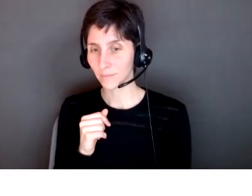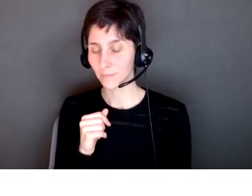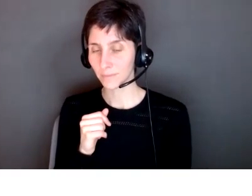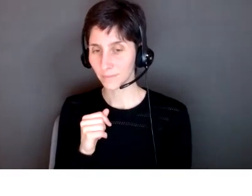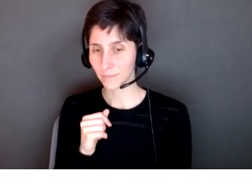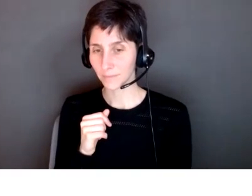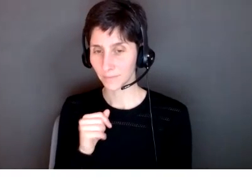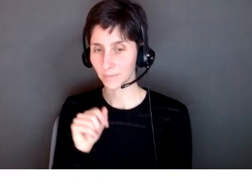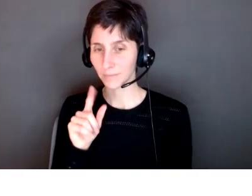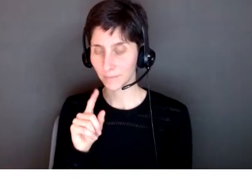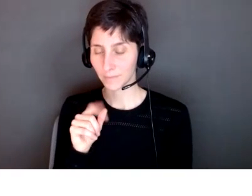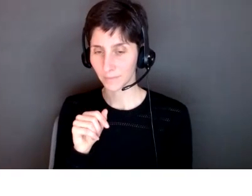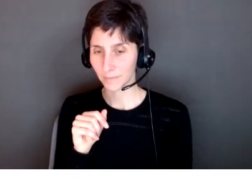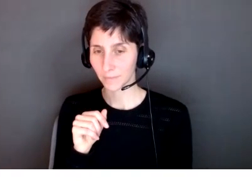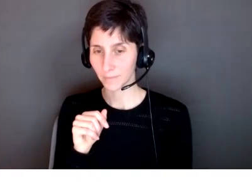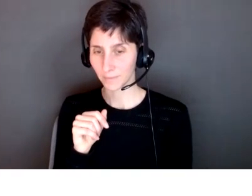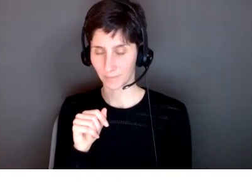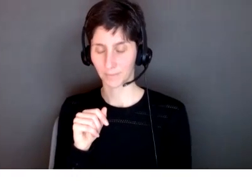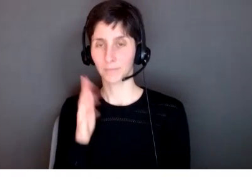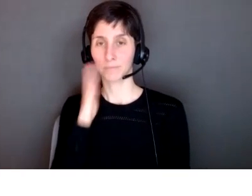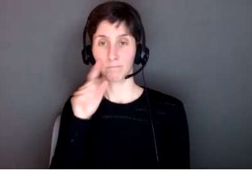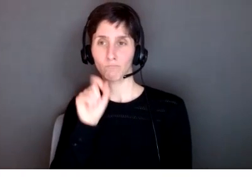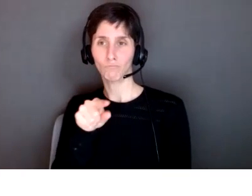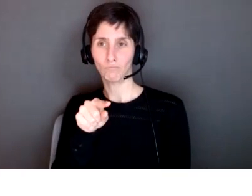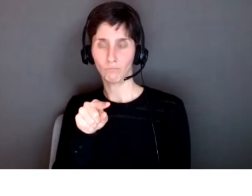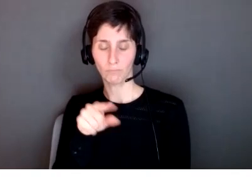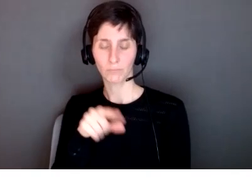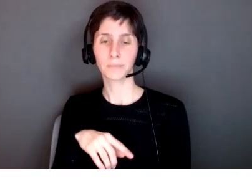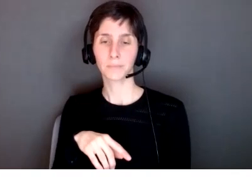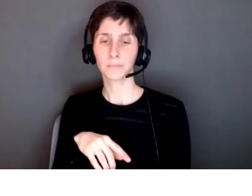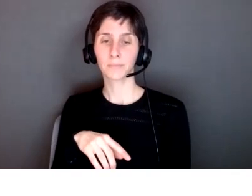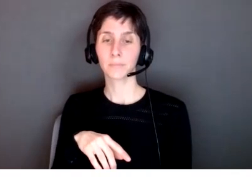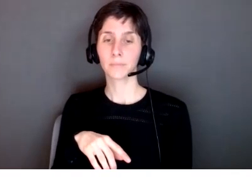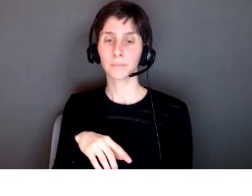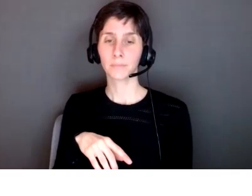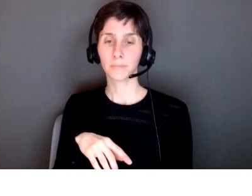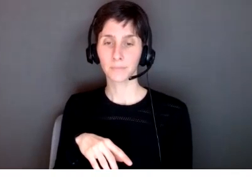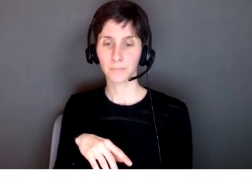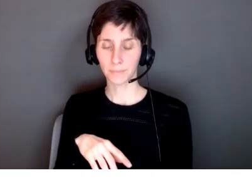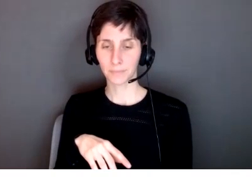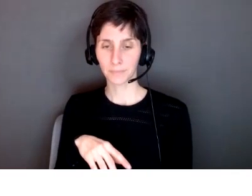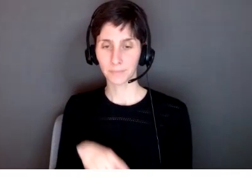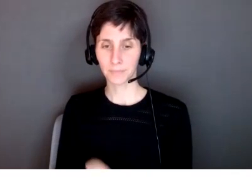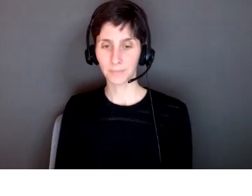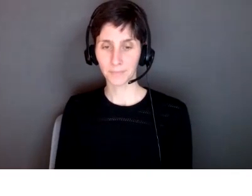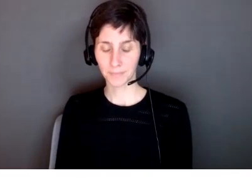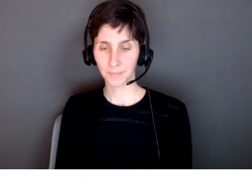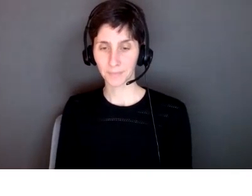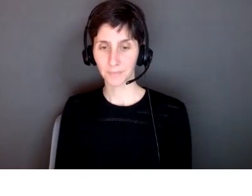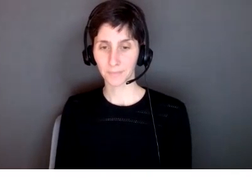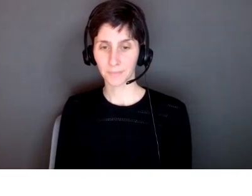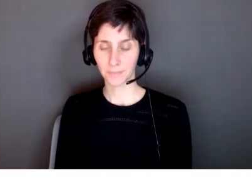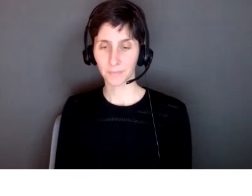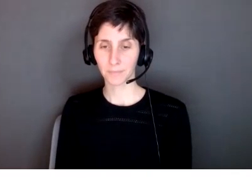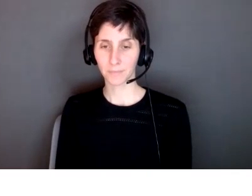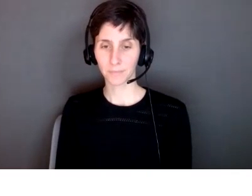okay i want you to think about this question do ells benefit from having additional